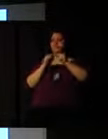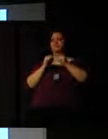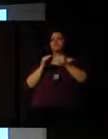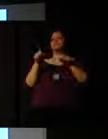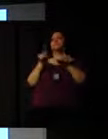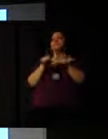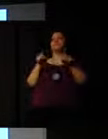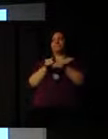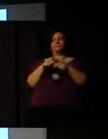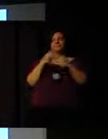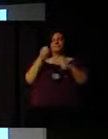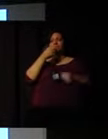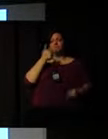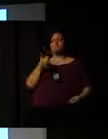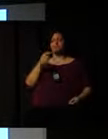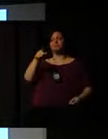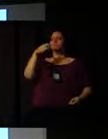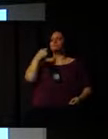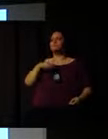Thank you. Obrigado.